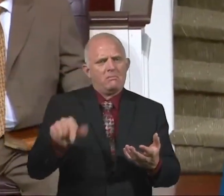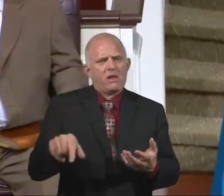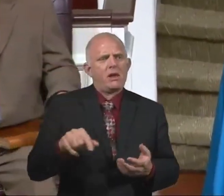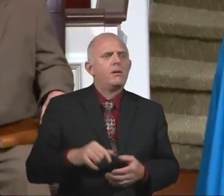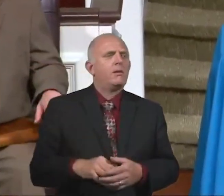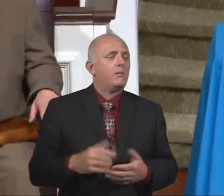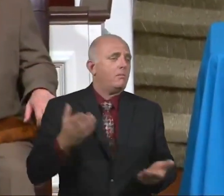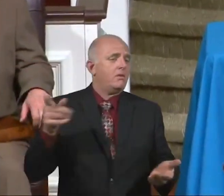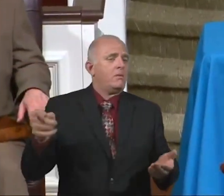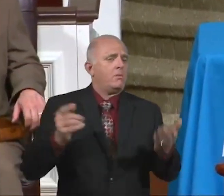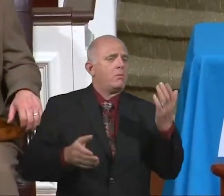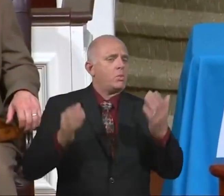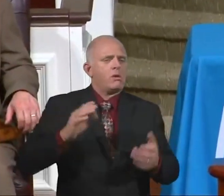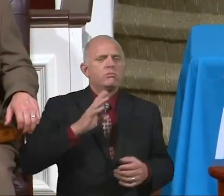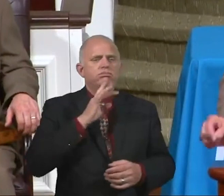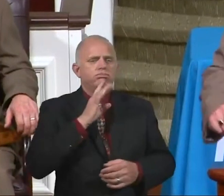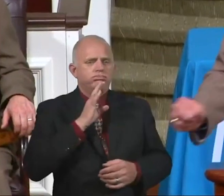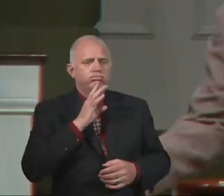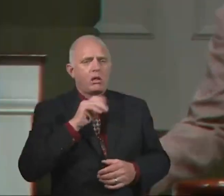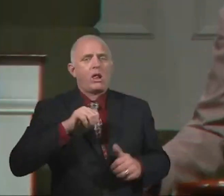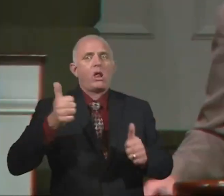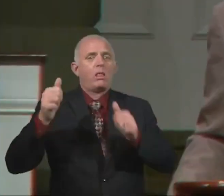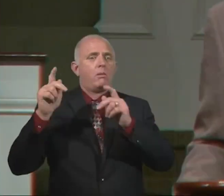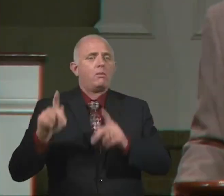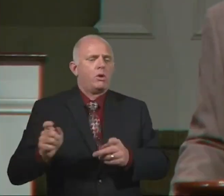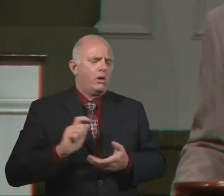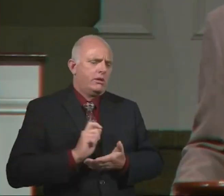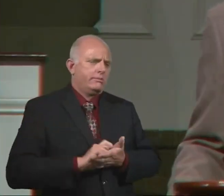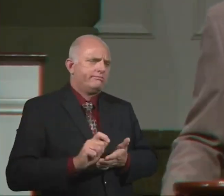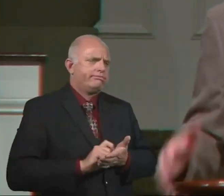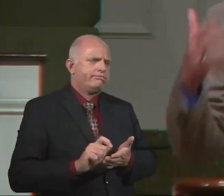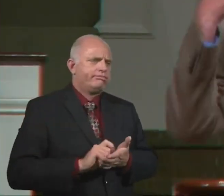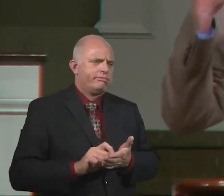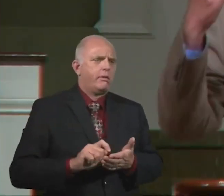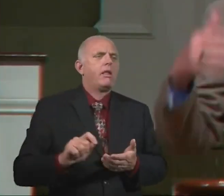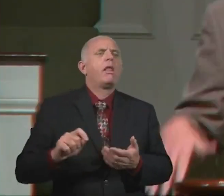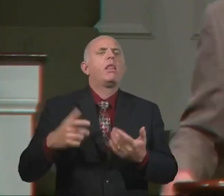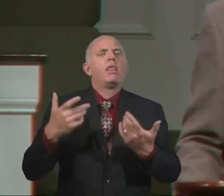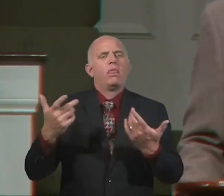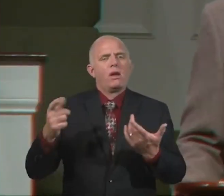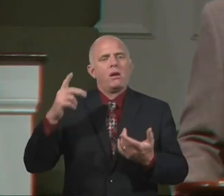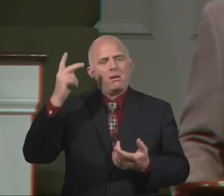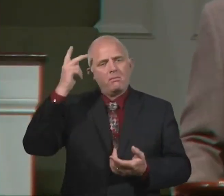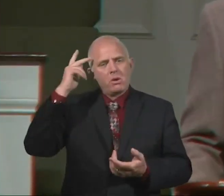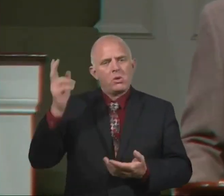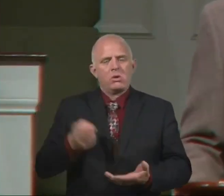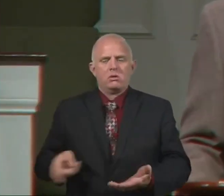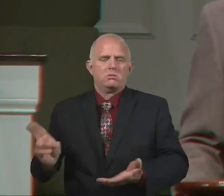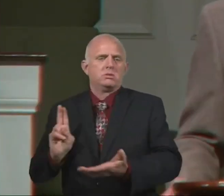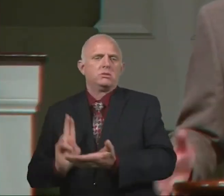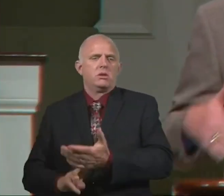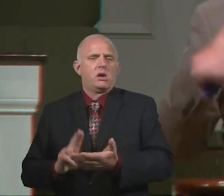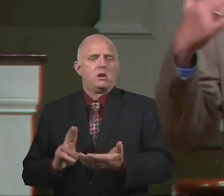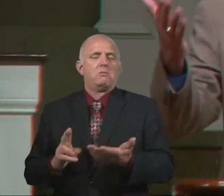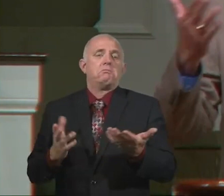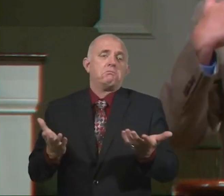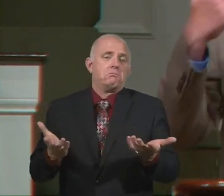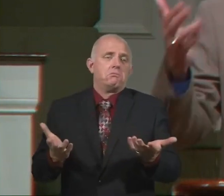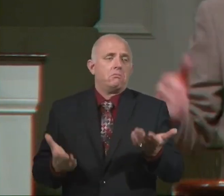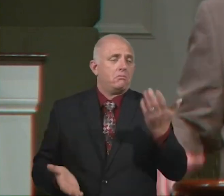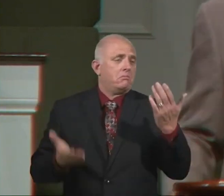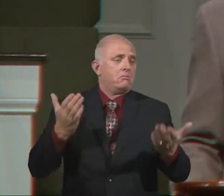would say, I signed this with my own hand. But he had probably bad vision. But he